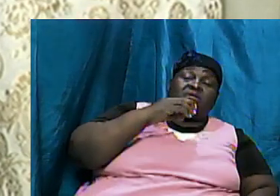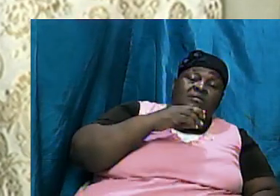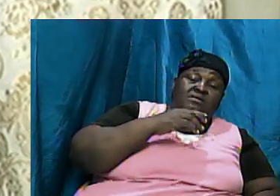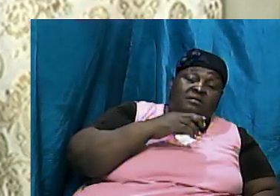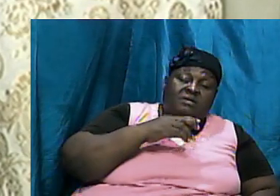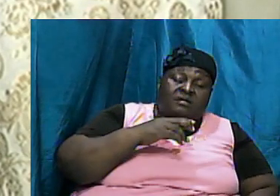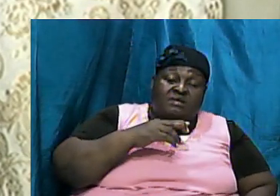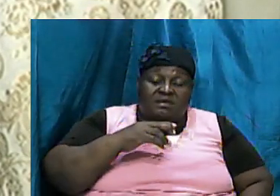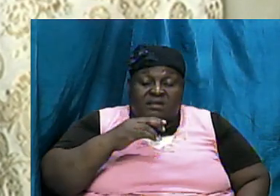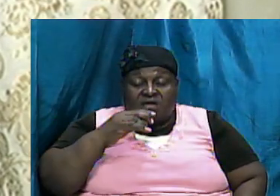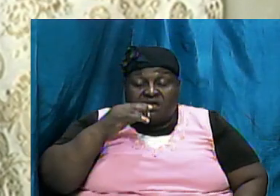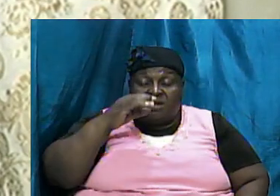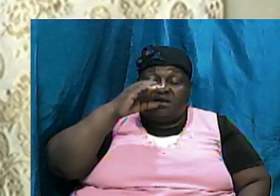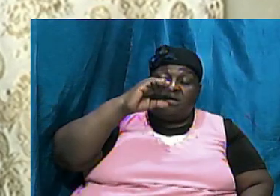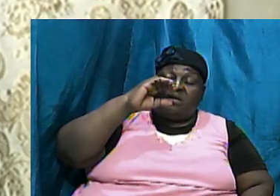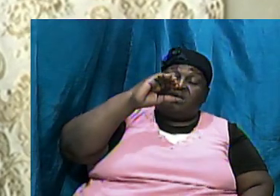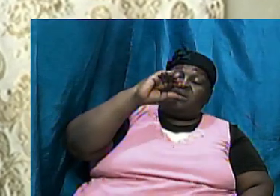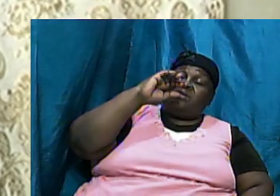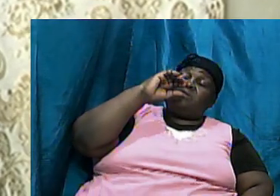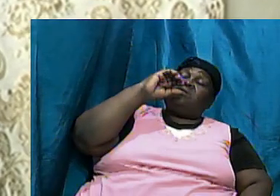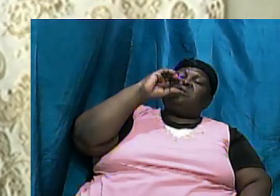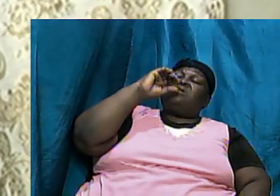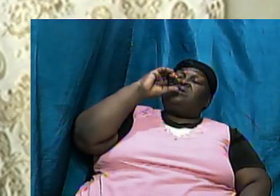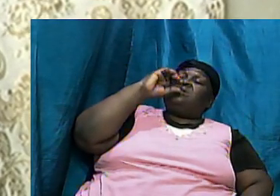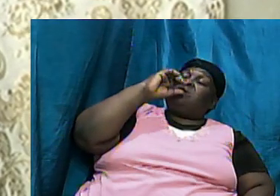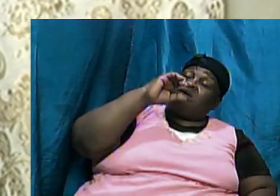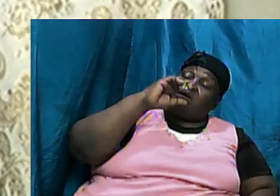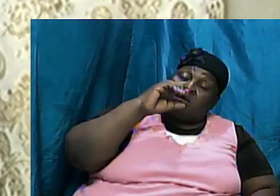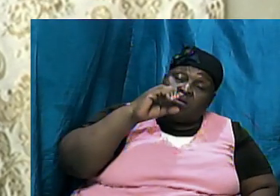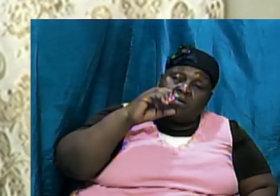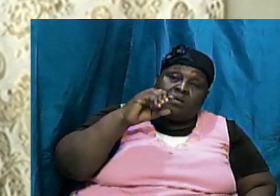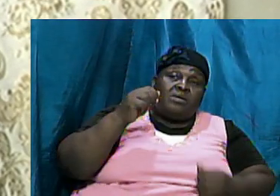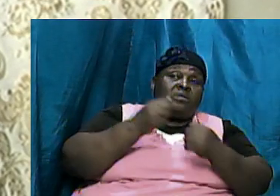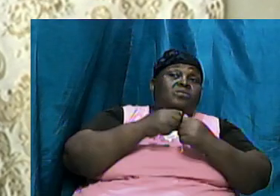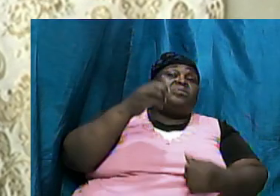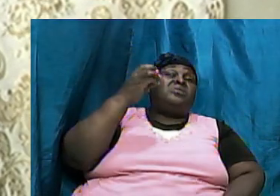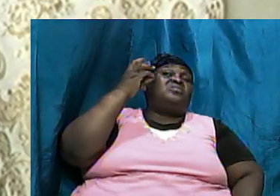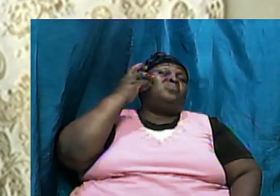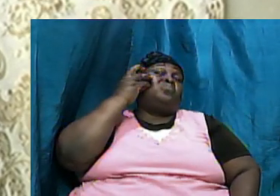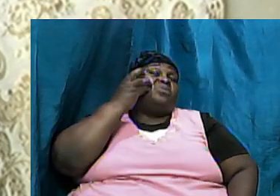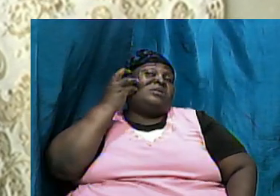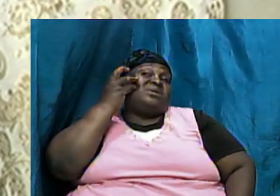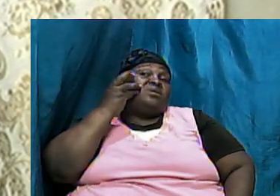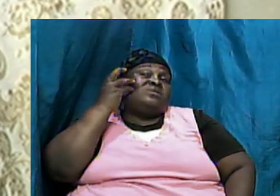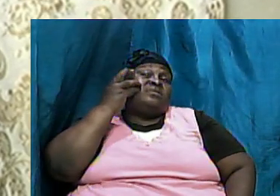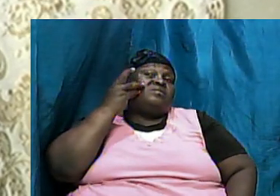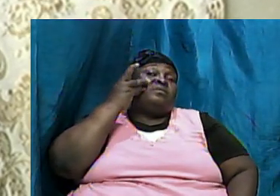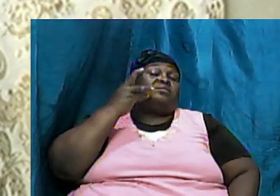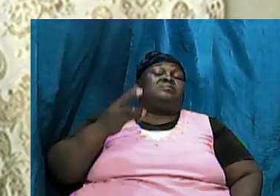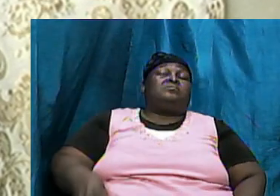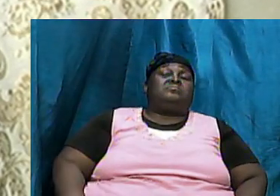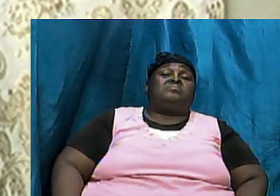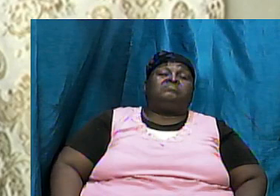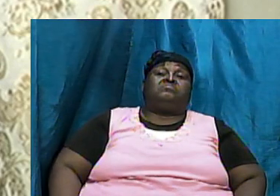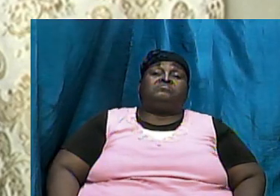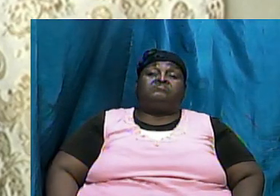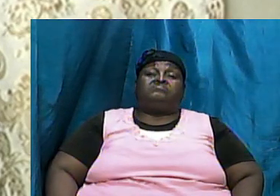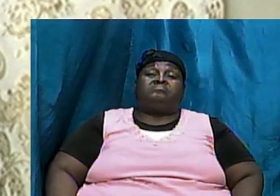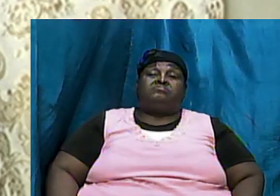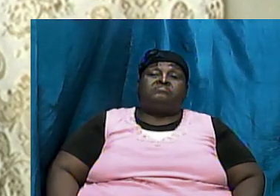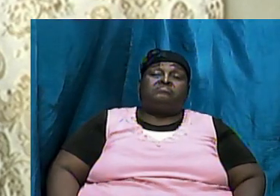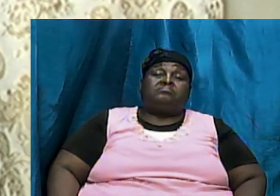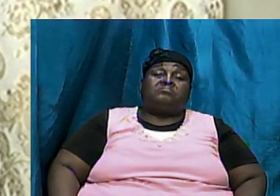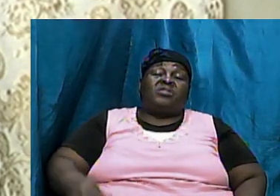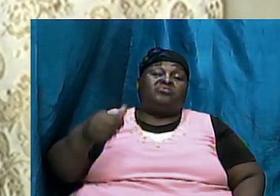with wine excess wine and his